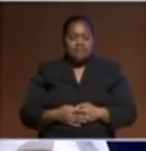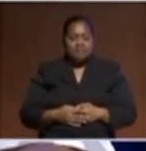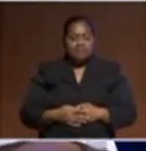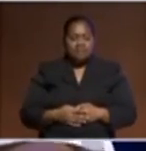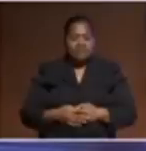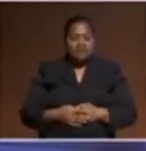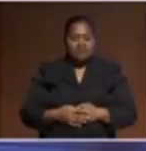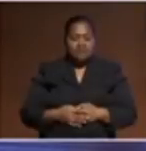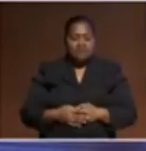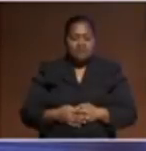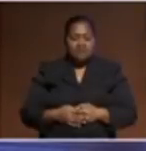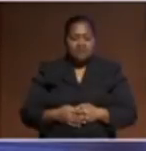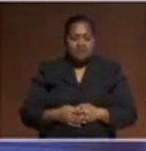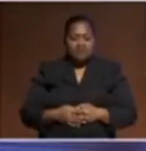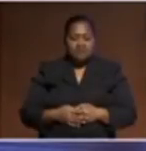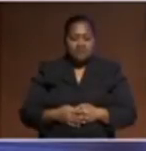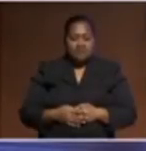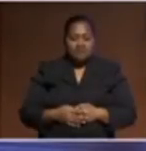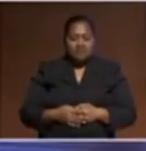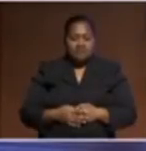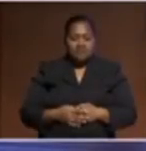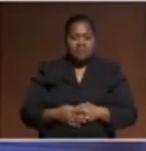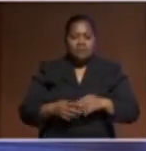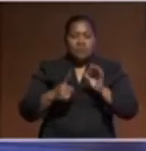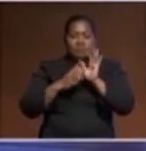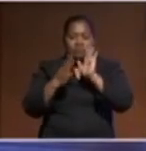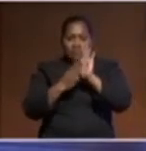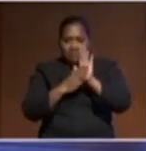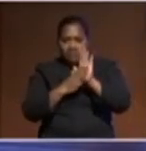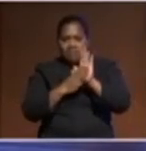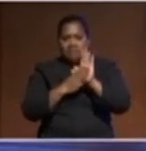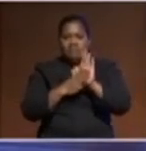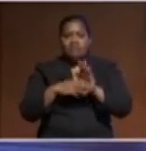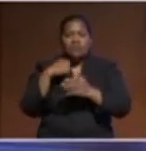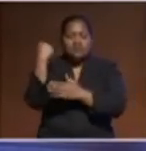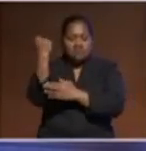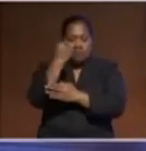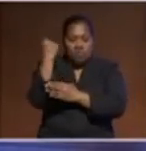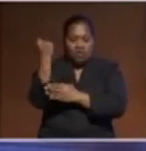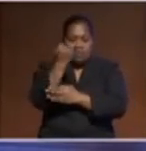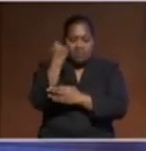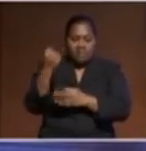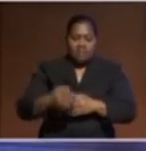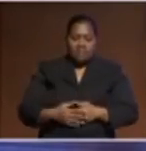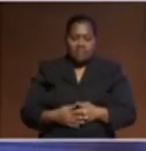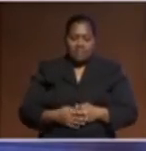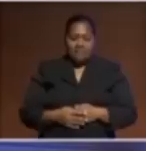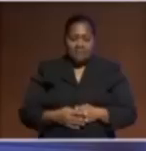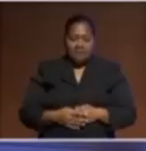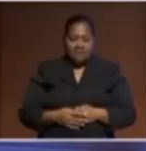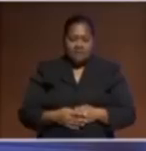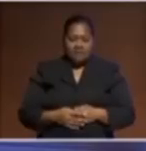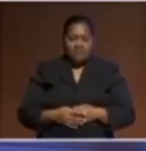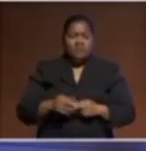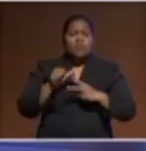And dear friend, the Prime Minister of Samoa, Pia May, who are here. And